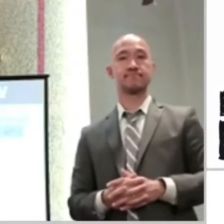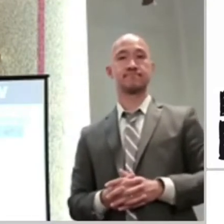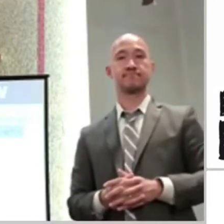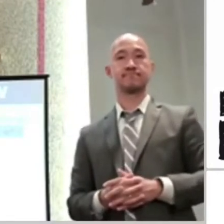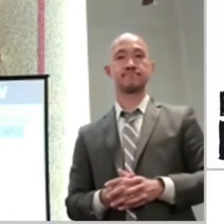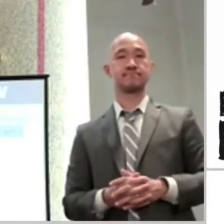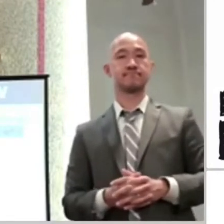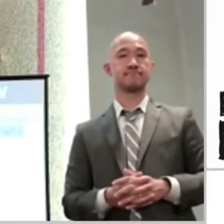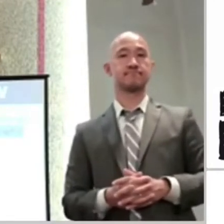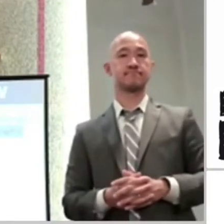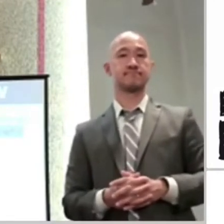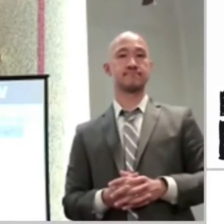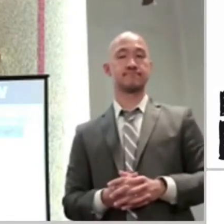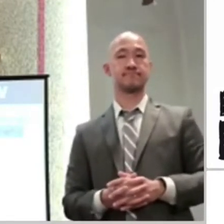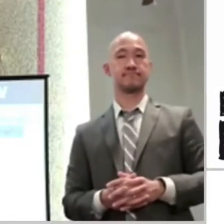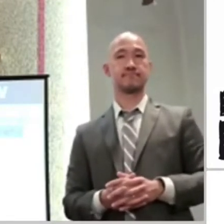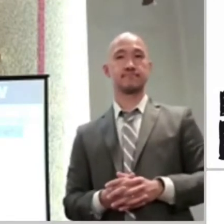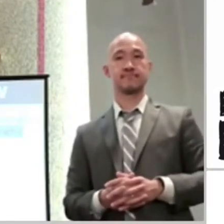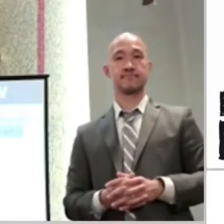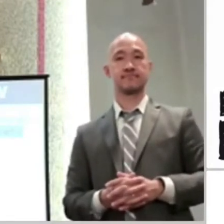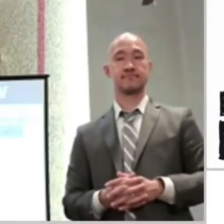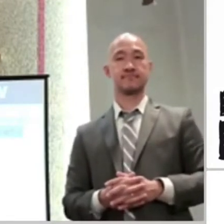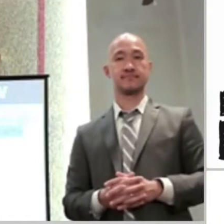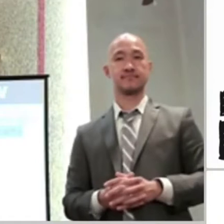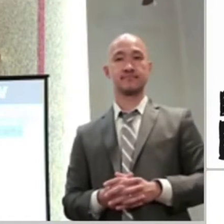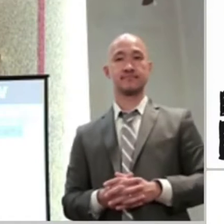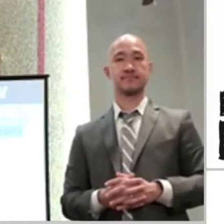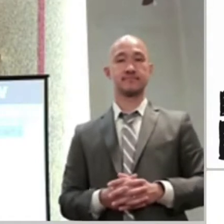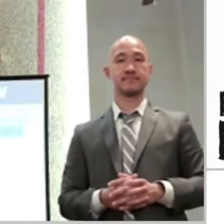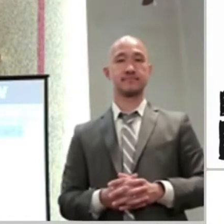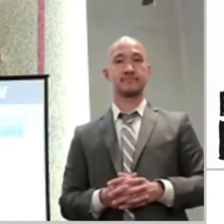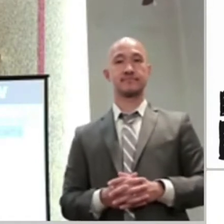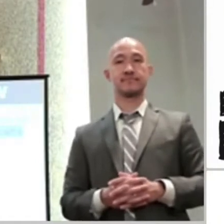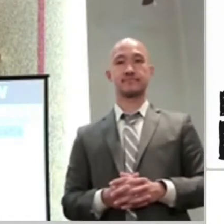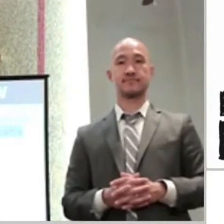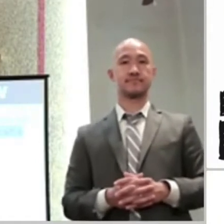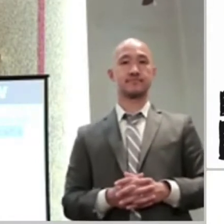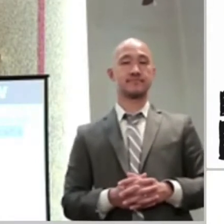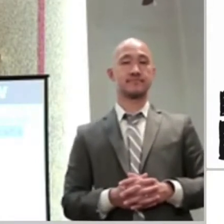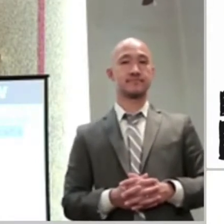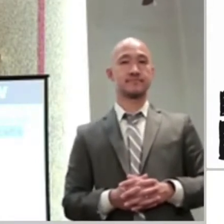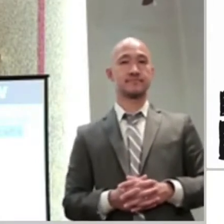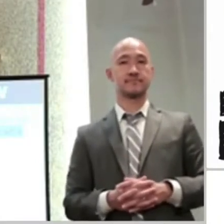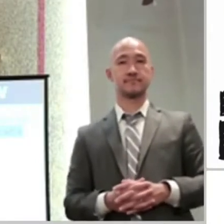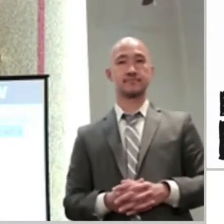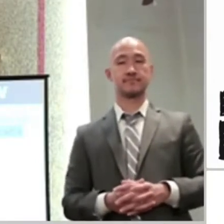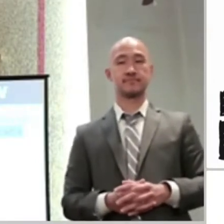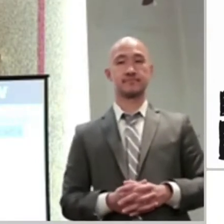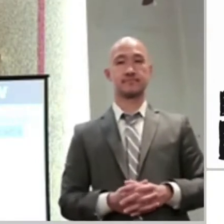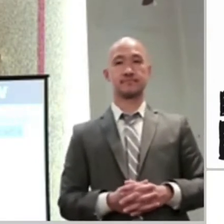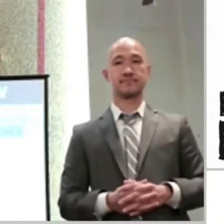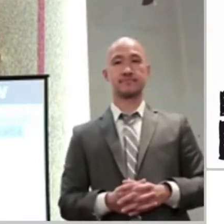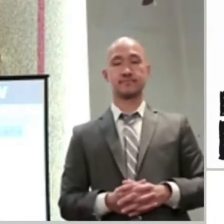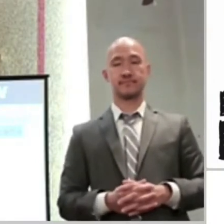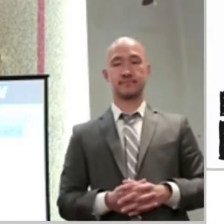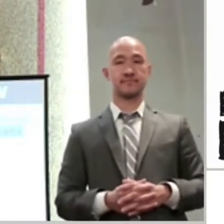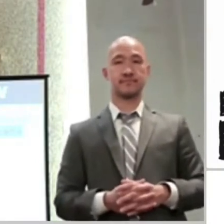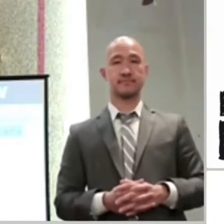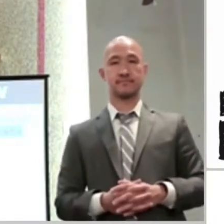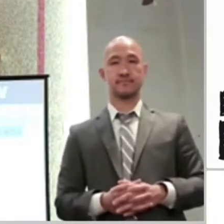But that's okay. It's okay for your heart to be troubled. Lot's heart was troubled. And God called him righteous.